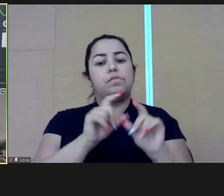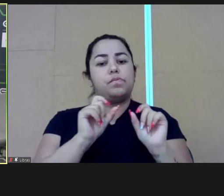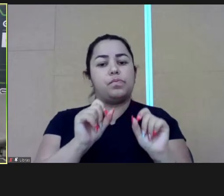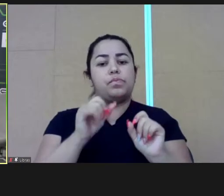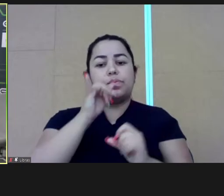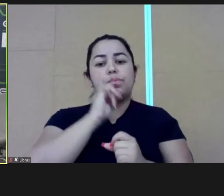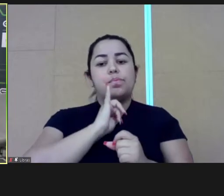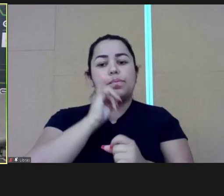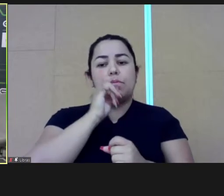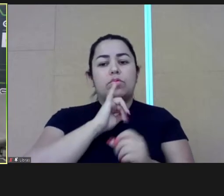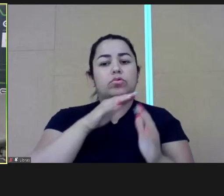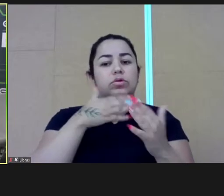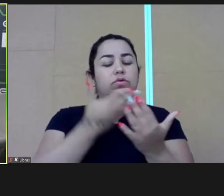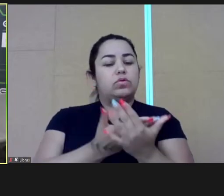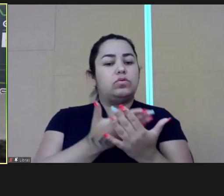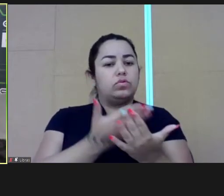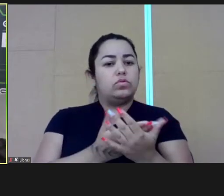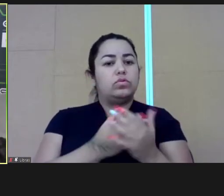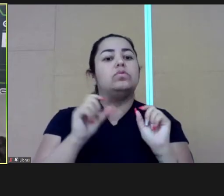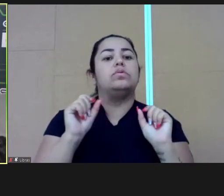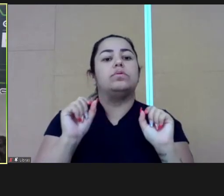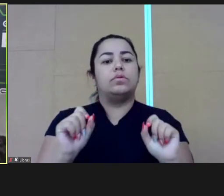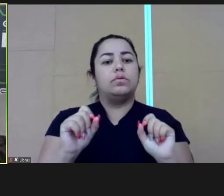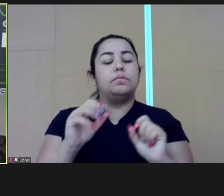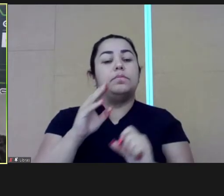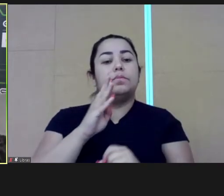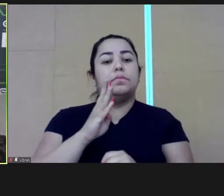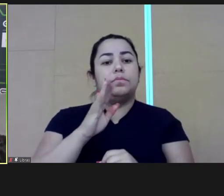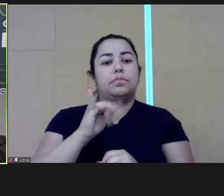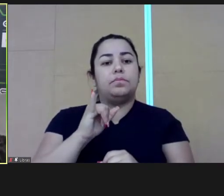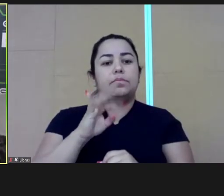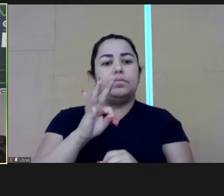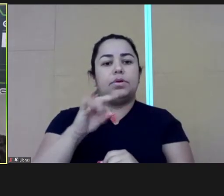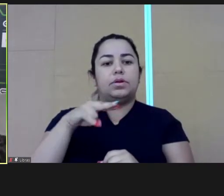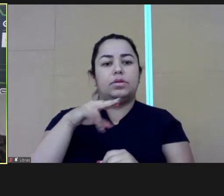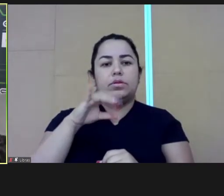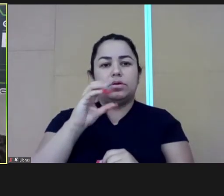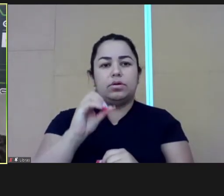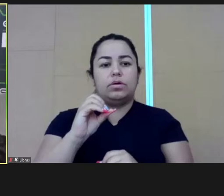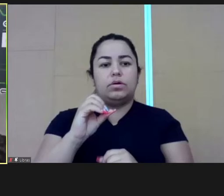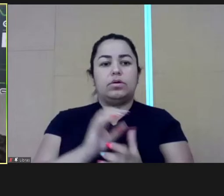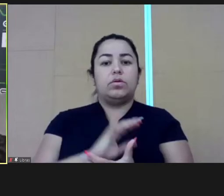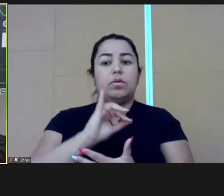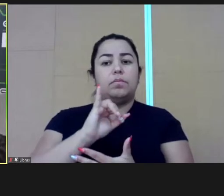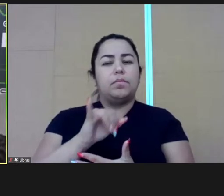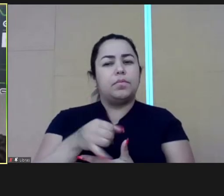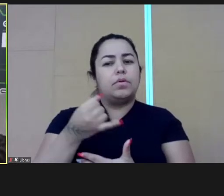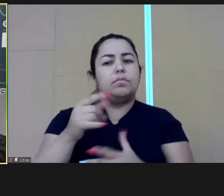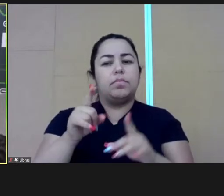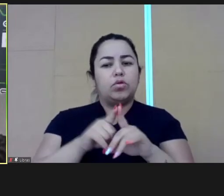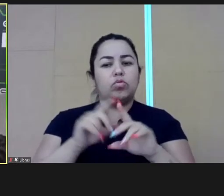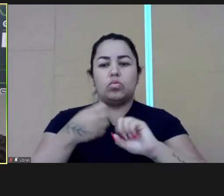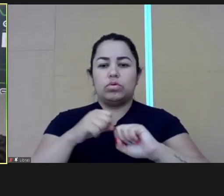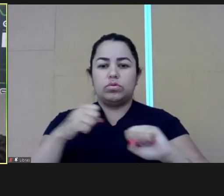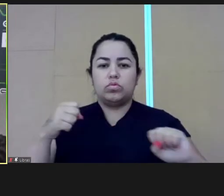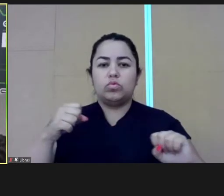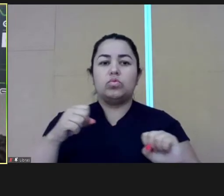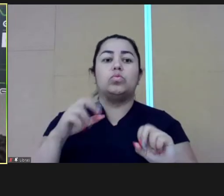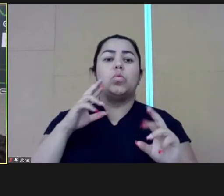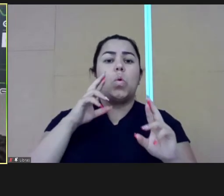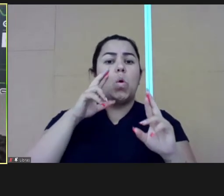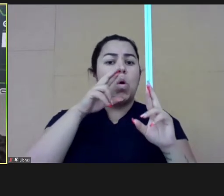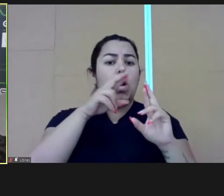with the studies. We have confirmed that with the British studies.